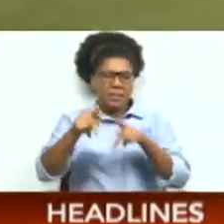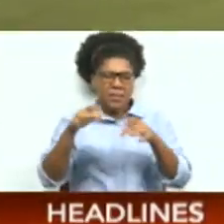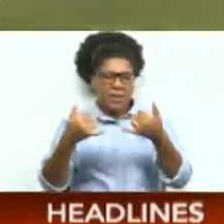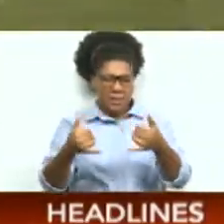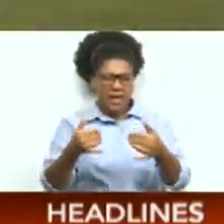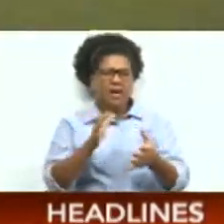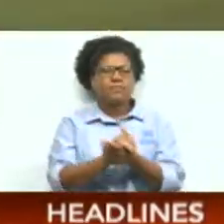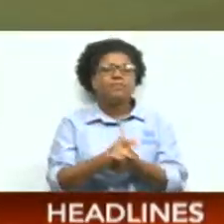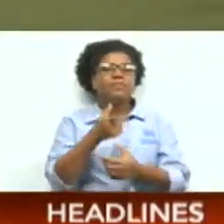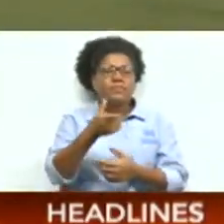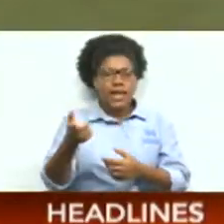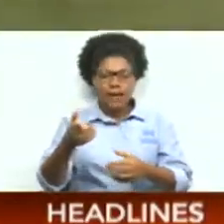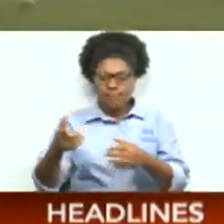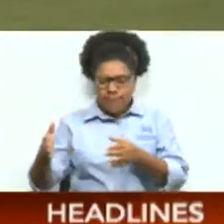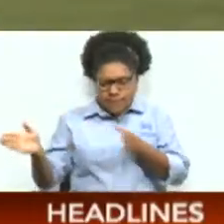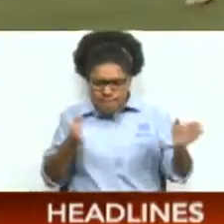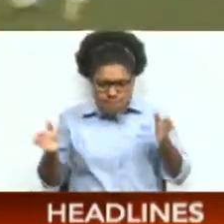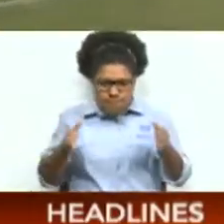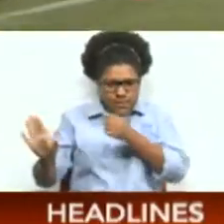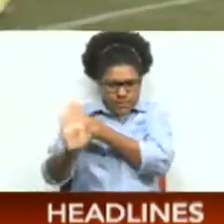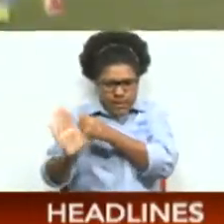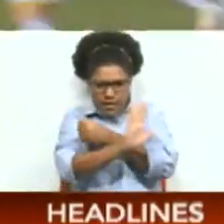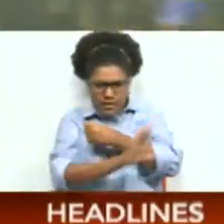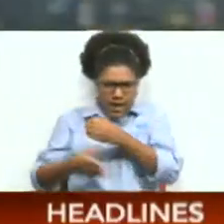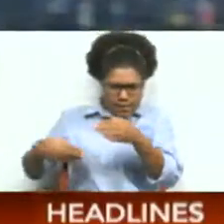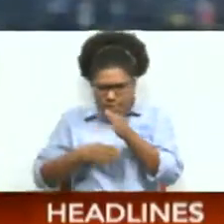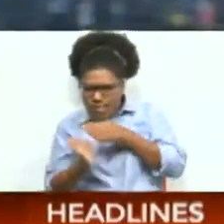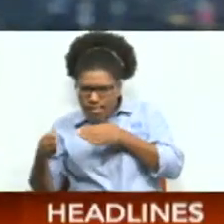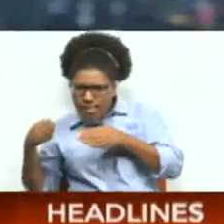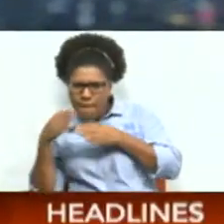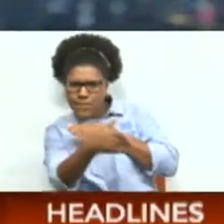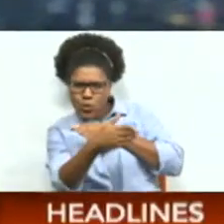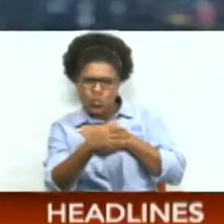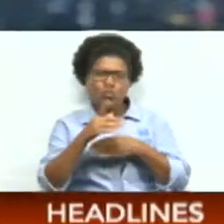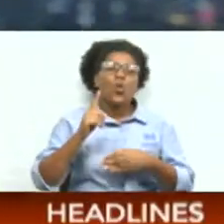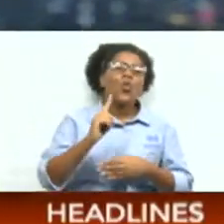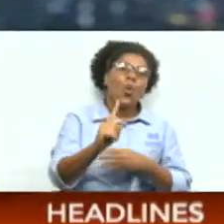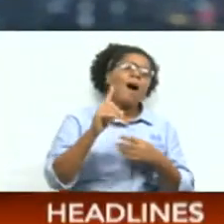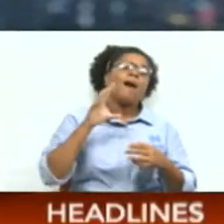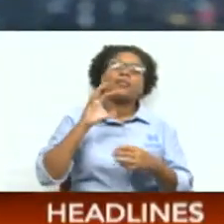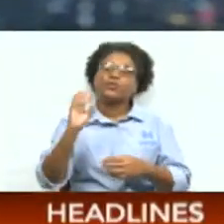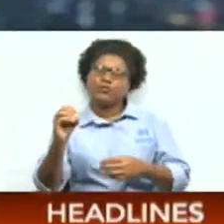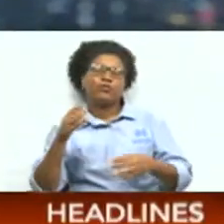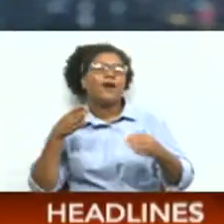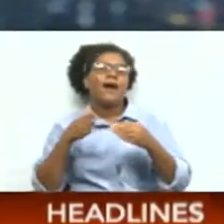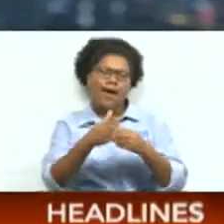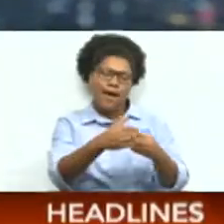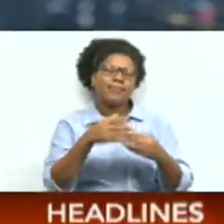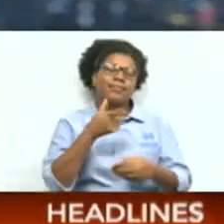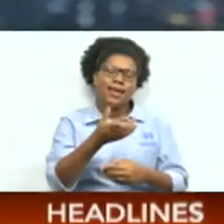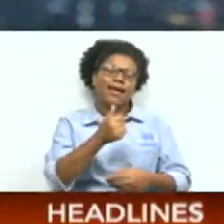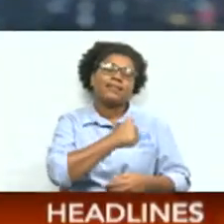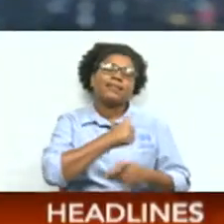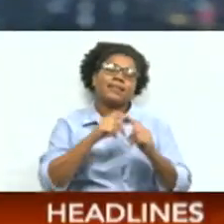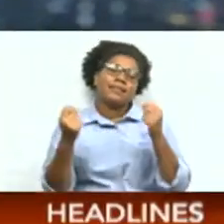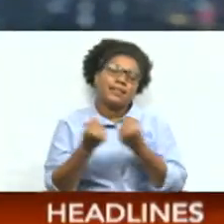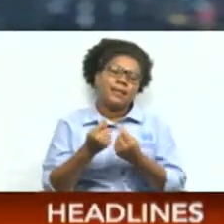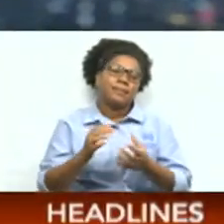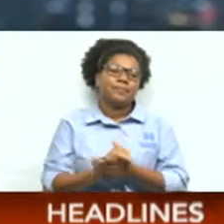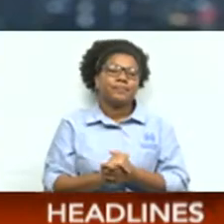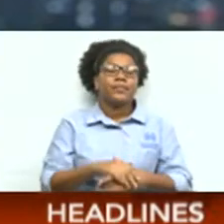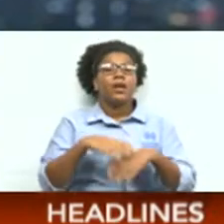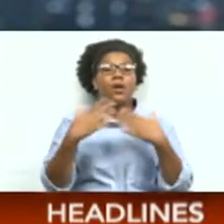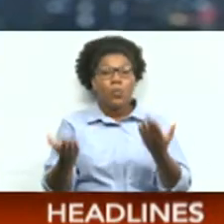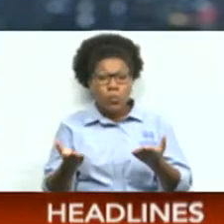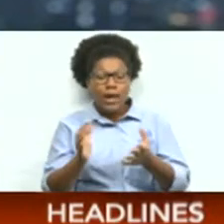of Atlanta defenders. His excellent effort put Toronto 1-0 ahead. Well, Kenya's Alex Akesa and Colombian